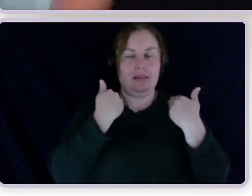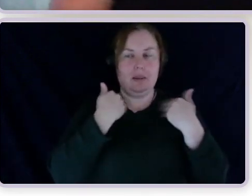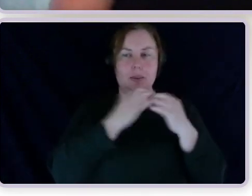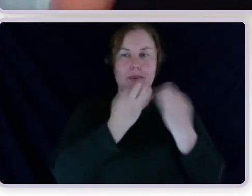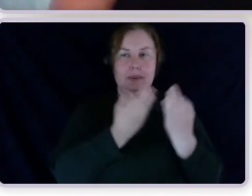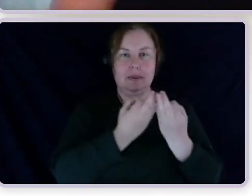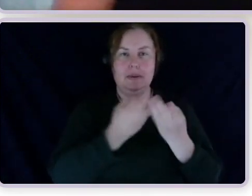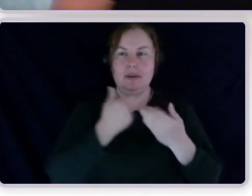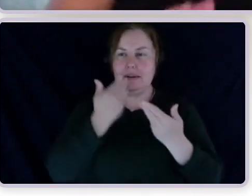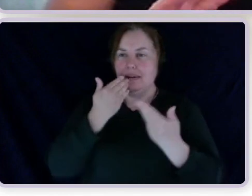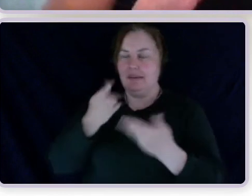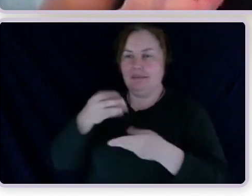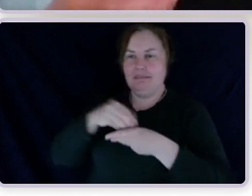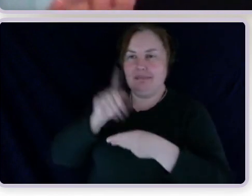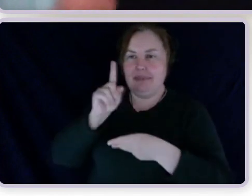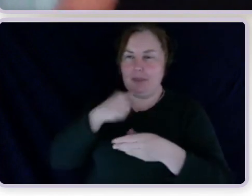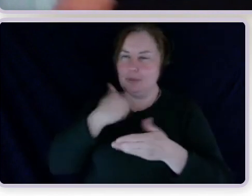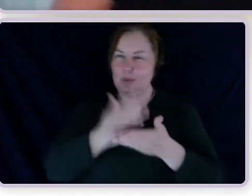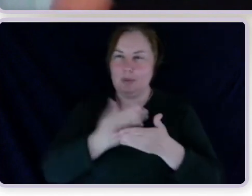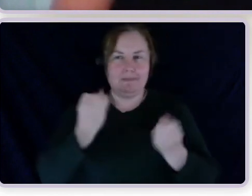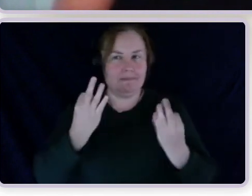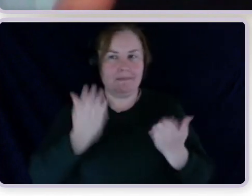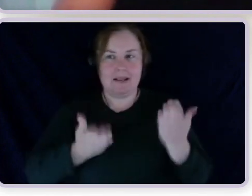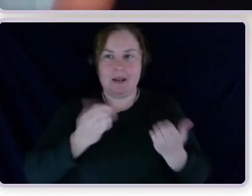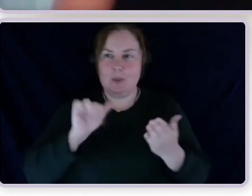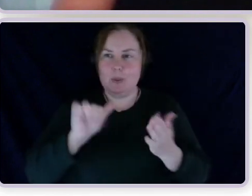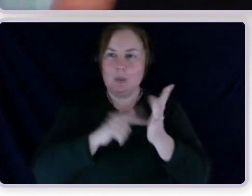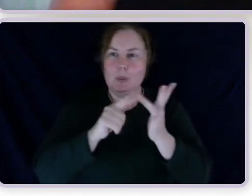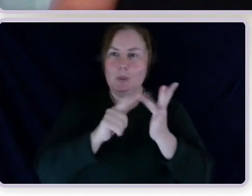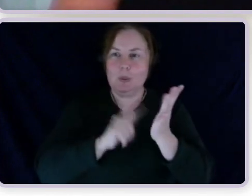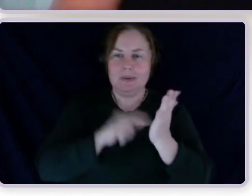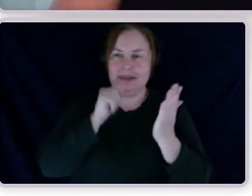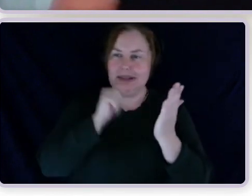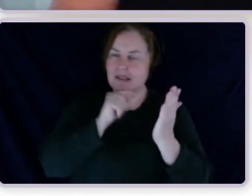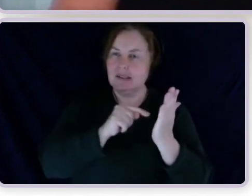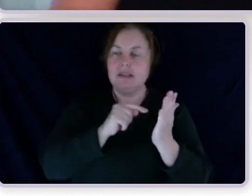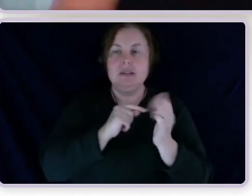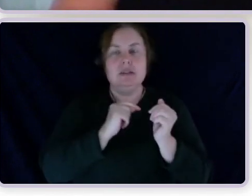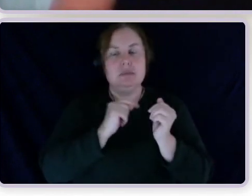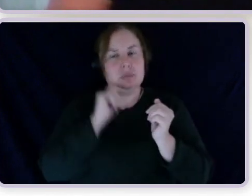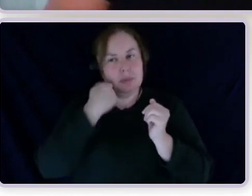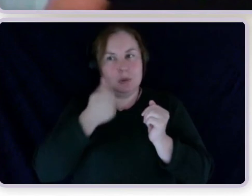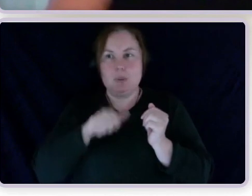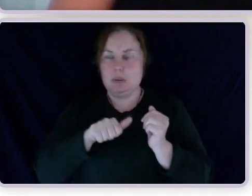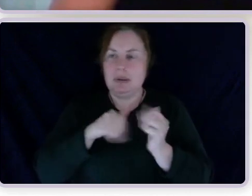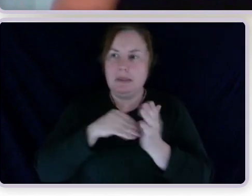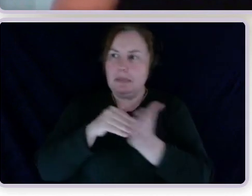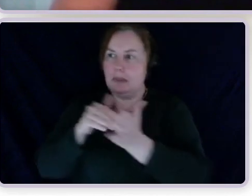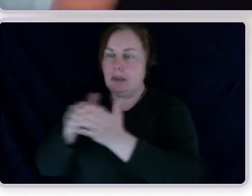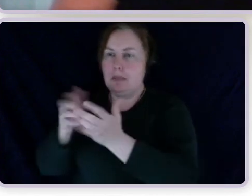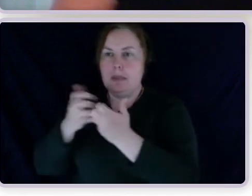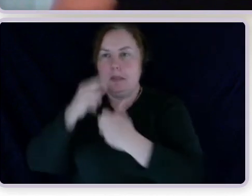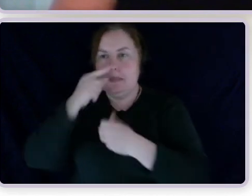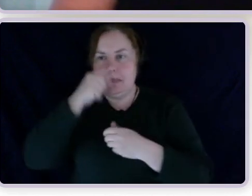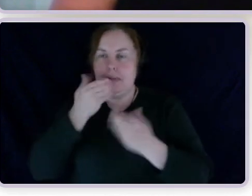very much used in the sector and will make life a lot easier for so many people. So thank you for the work and effort you and your team have put into